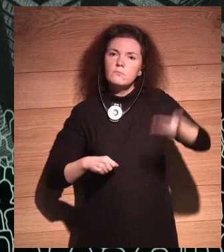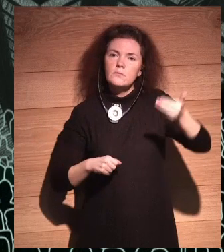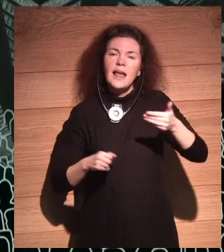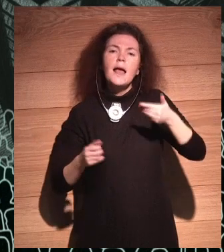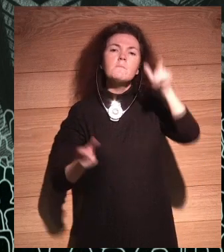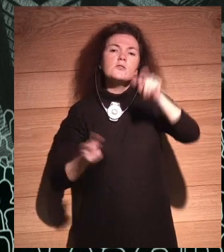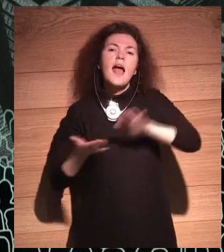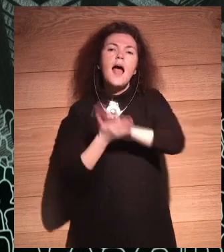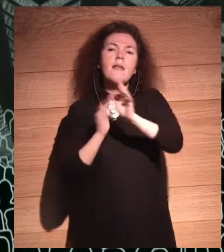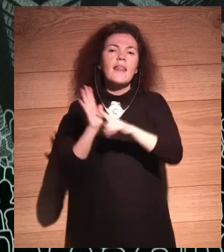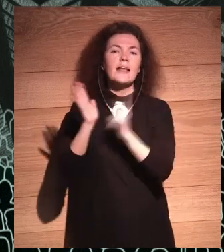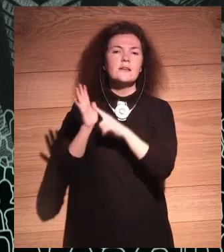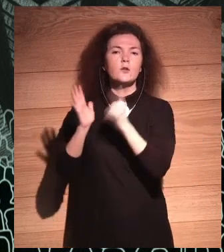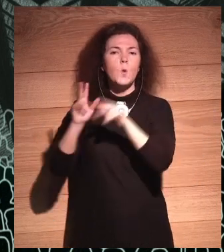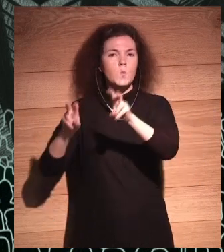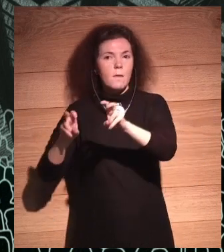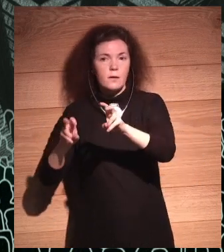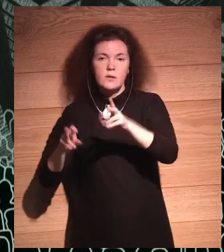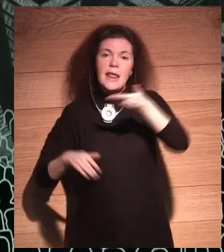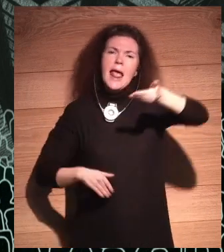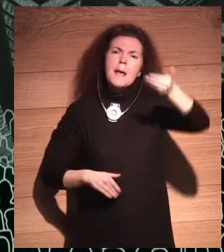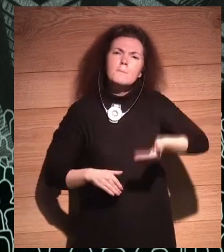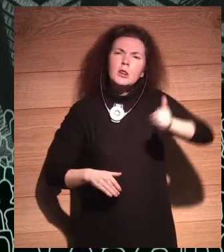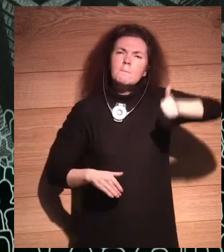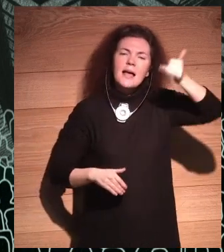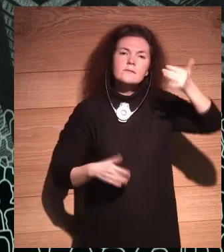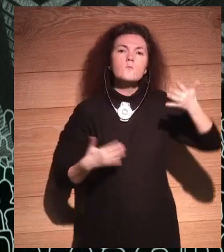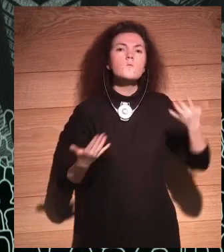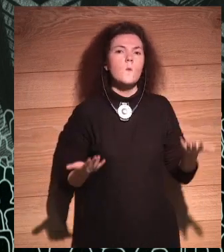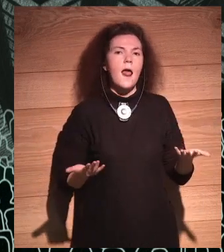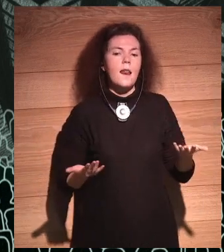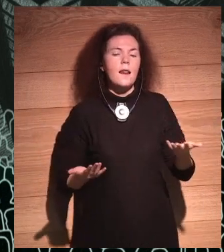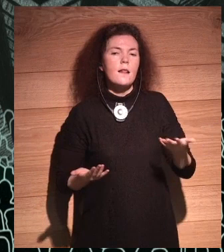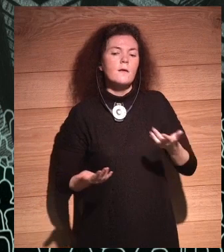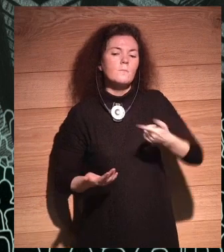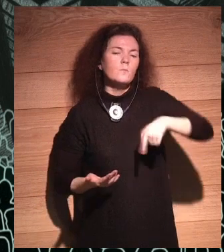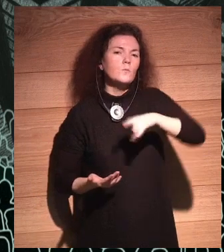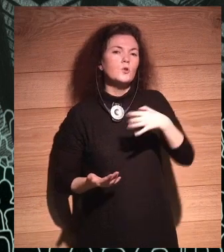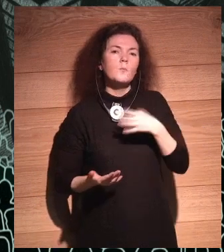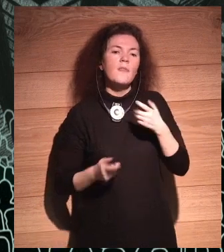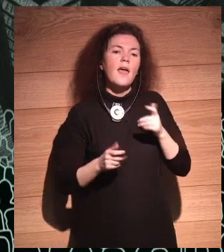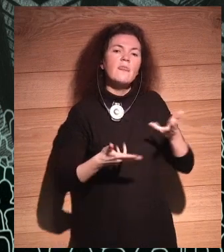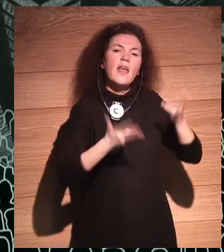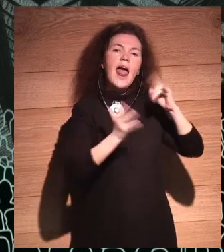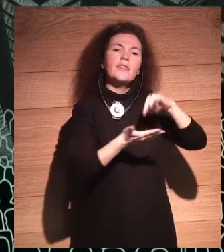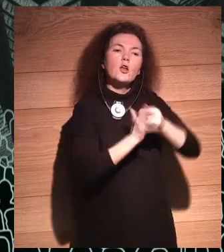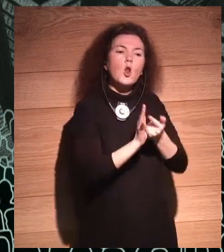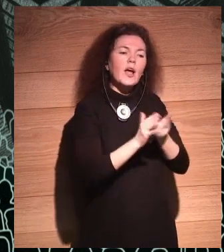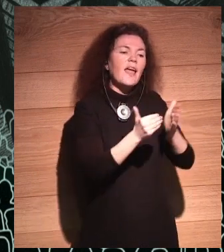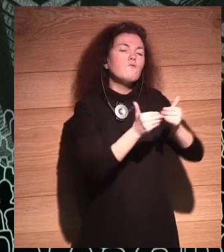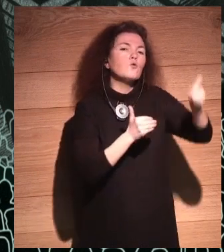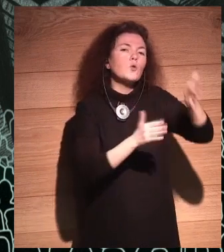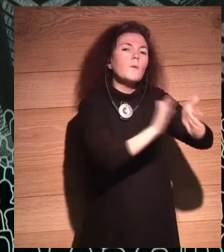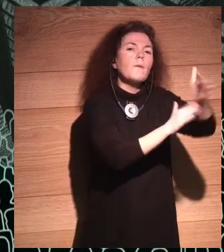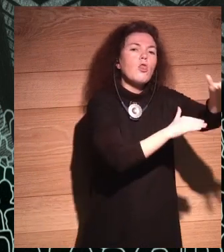And the biggest thing is that we should not let technology firms decide what our future is. I mean, look around today.